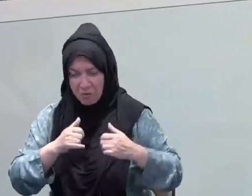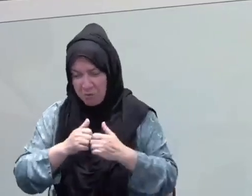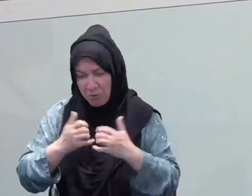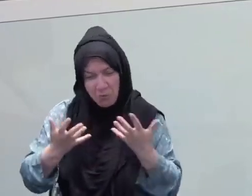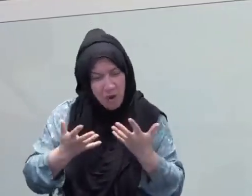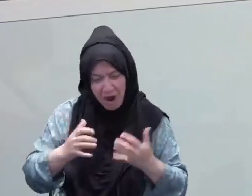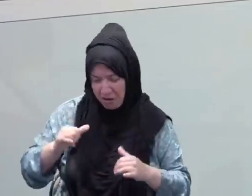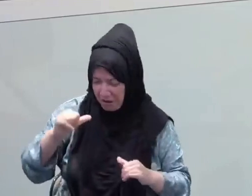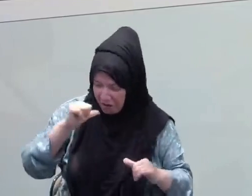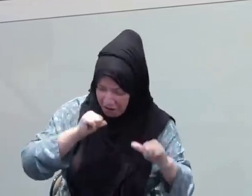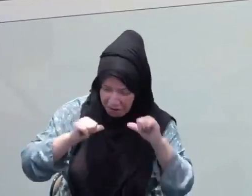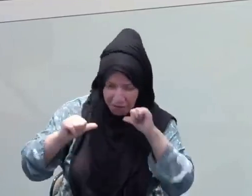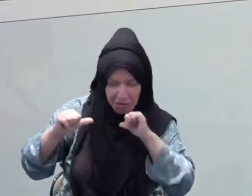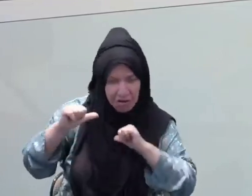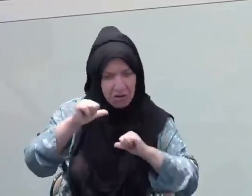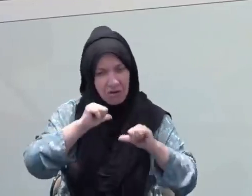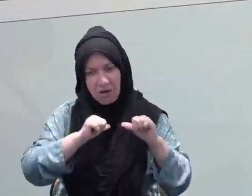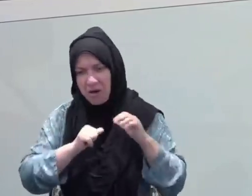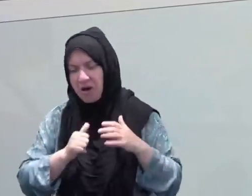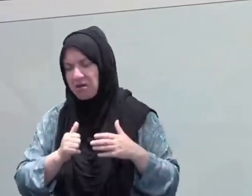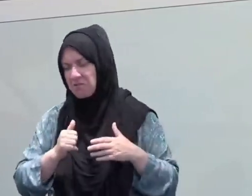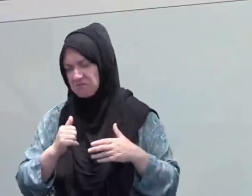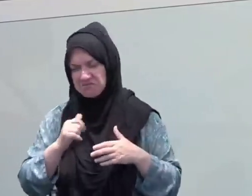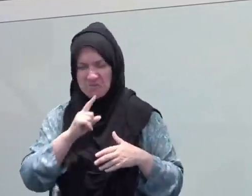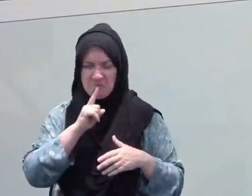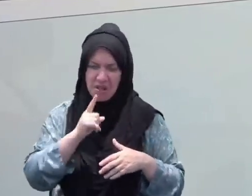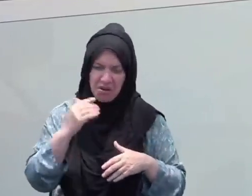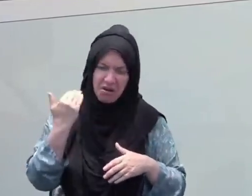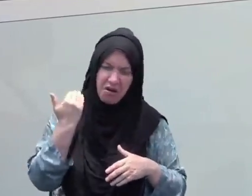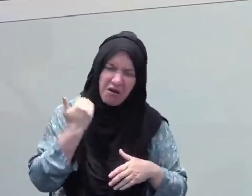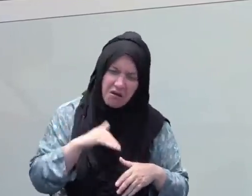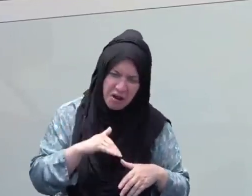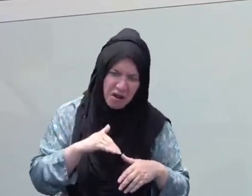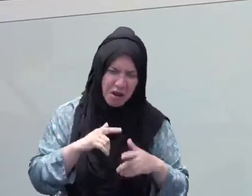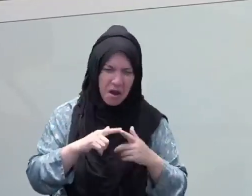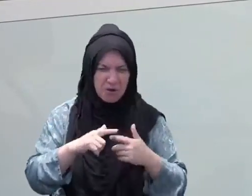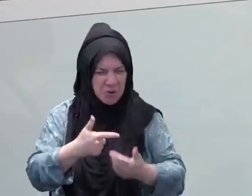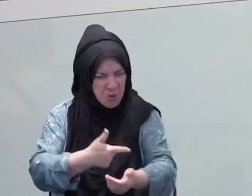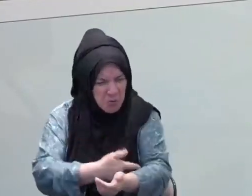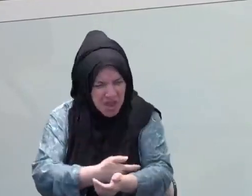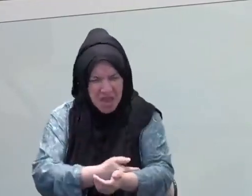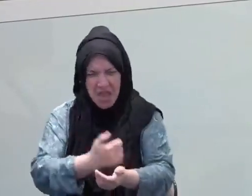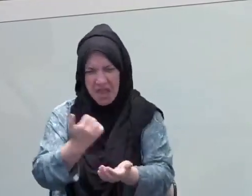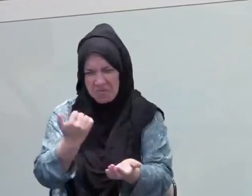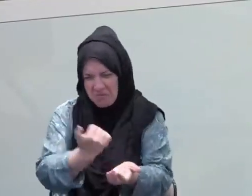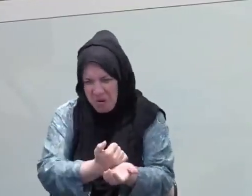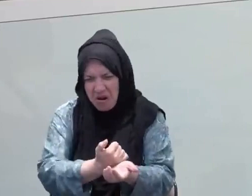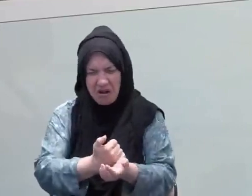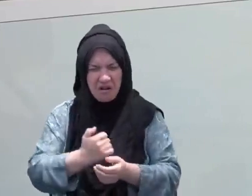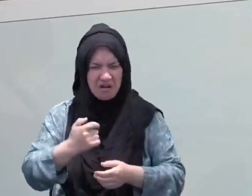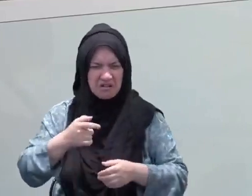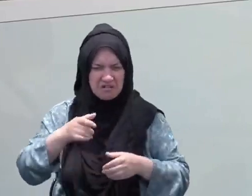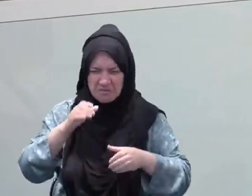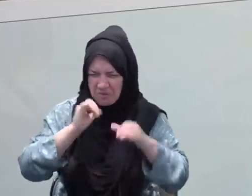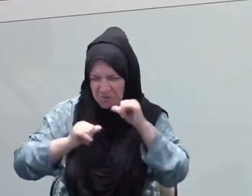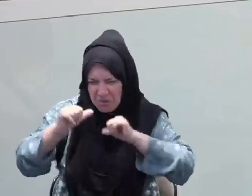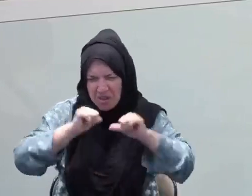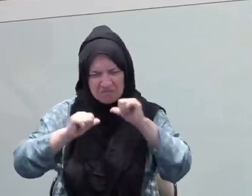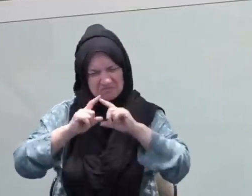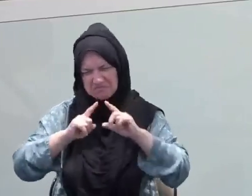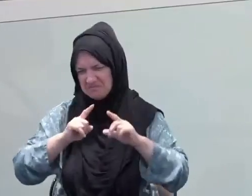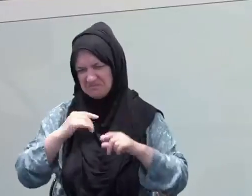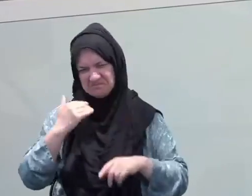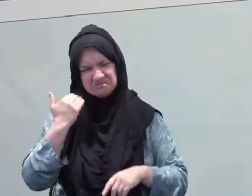fully forbidden. It was partially forbidden. And even when it was partially forbidden, you had some that were still coming to the prayer drunk.